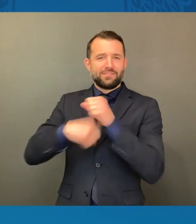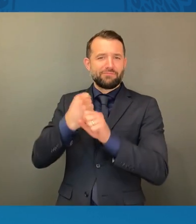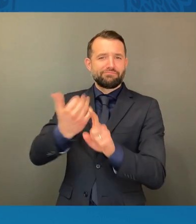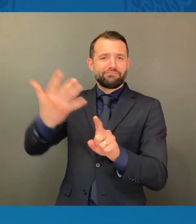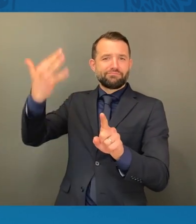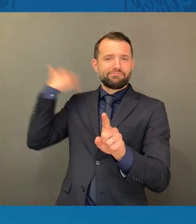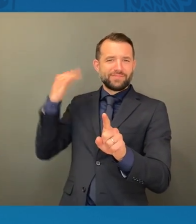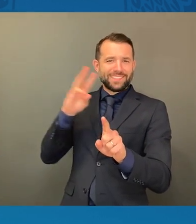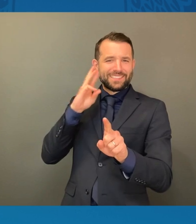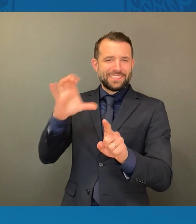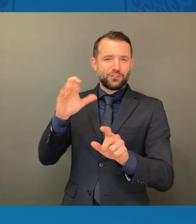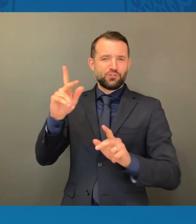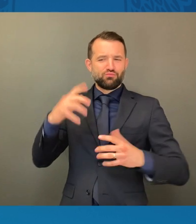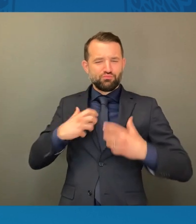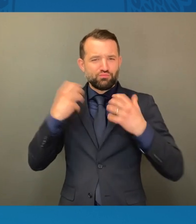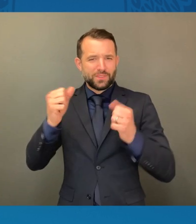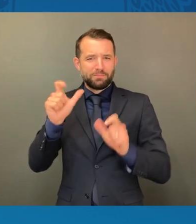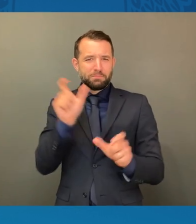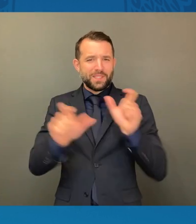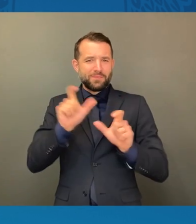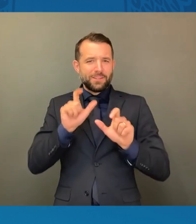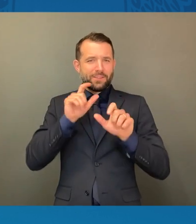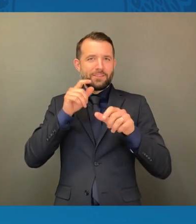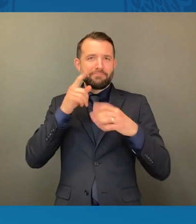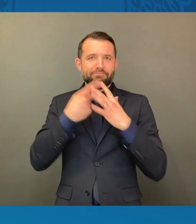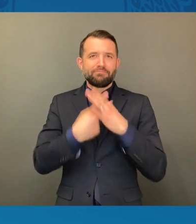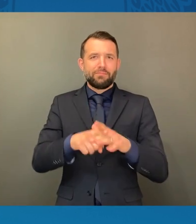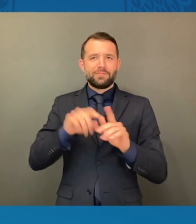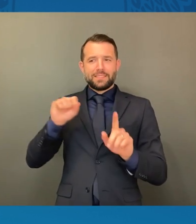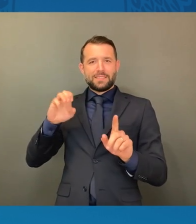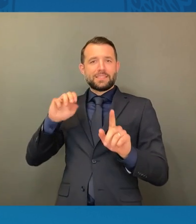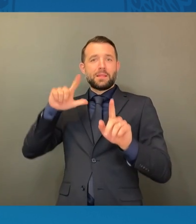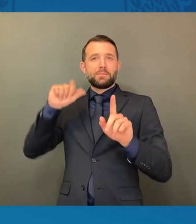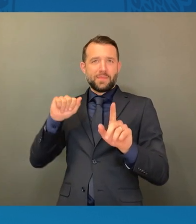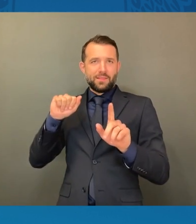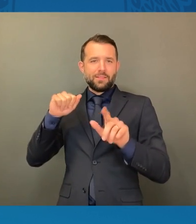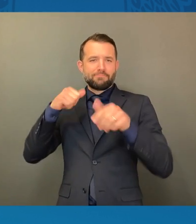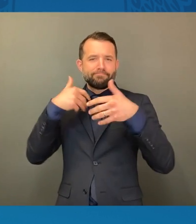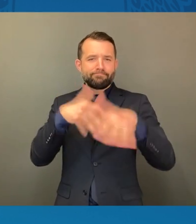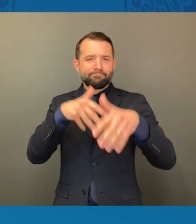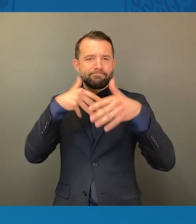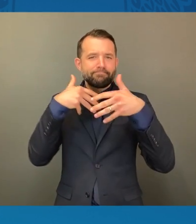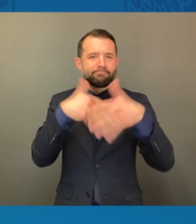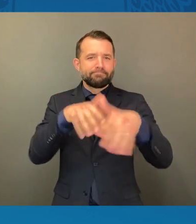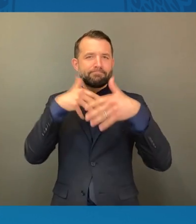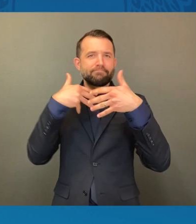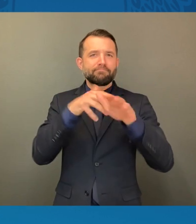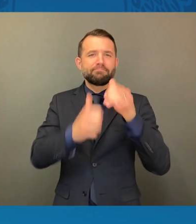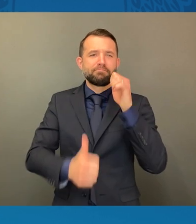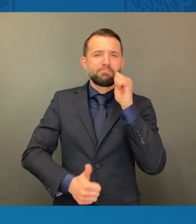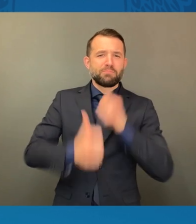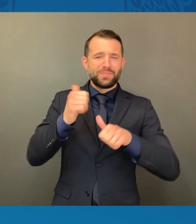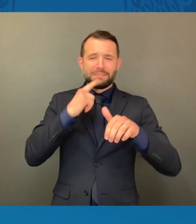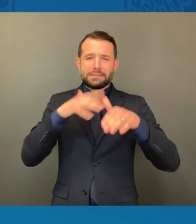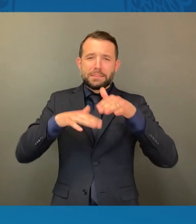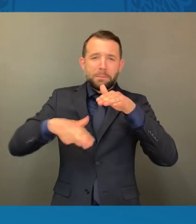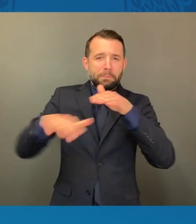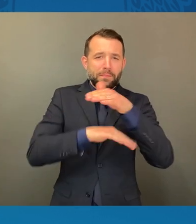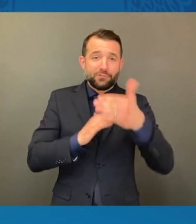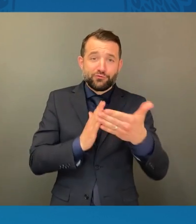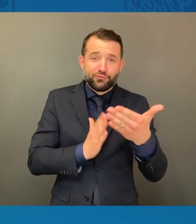from Selma. They were marching for the most fundamental right of American citizenship,